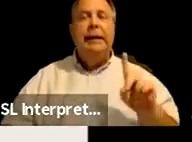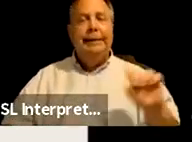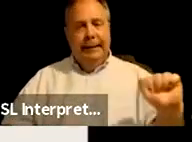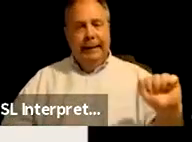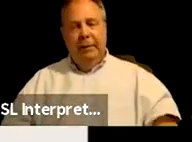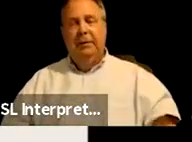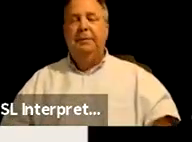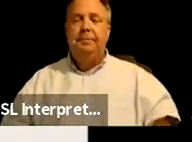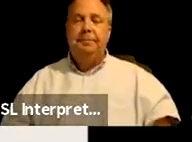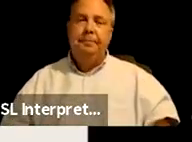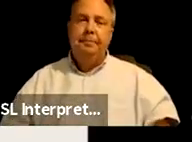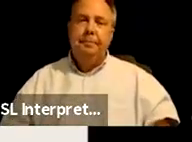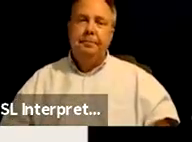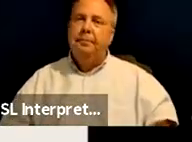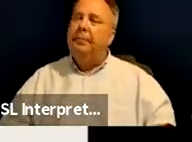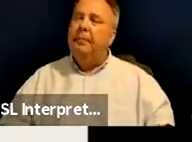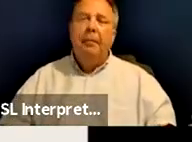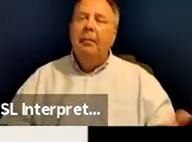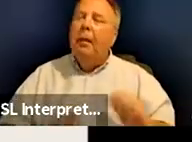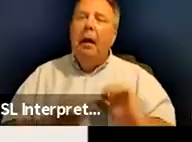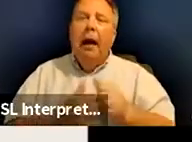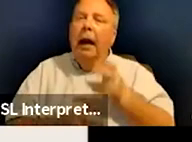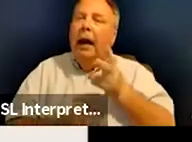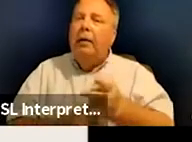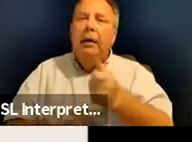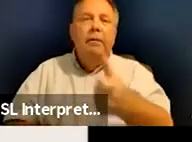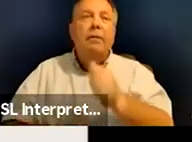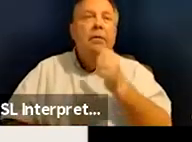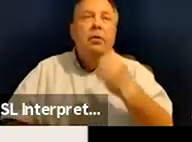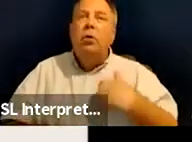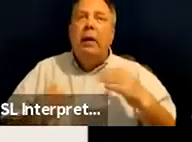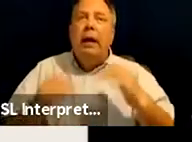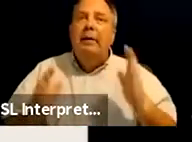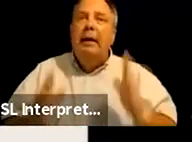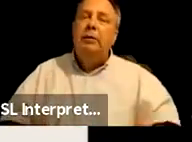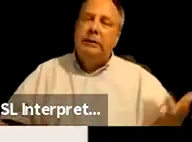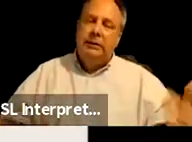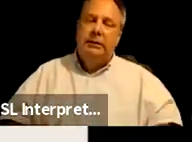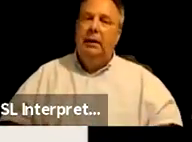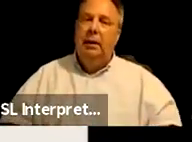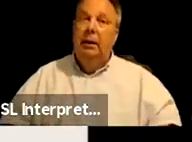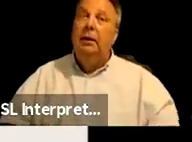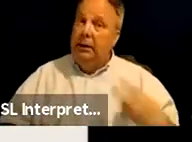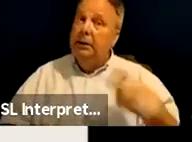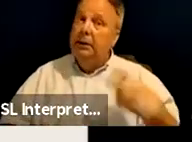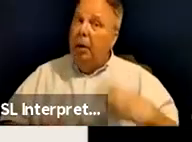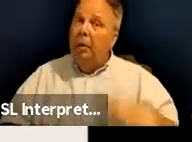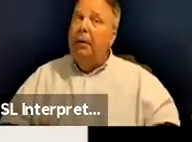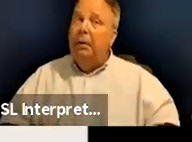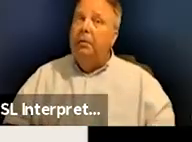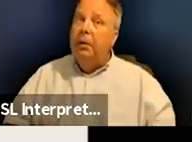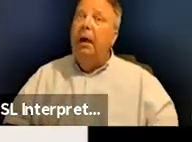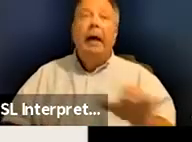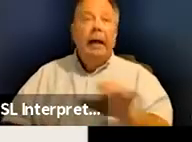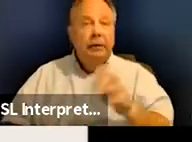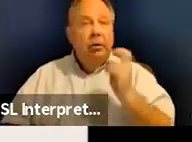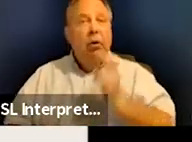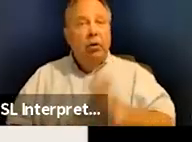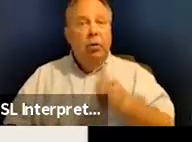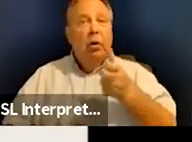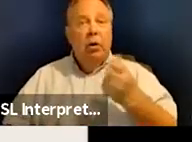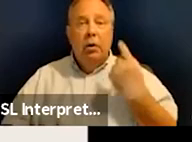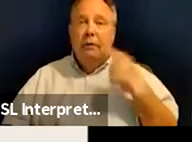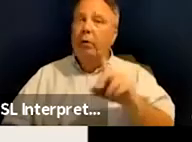Um, so how, you know, how do you care for yourself if you don't have housing? It's, it's a problem and it's also harder for